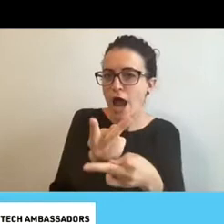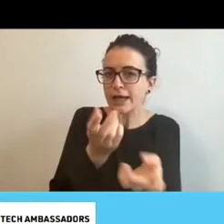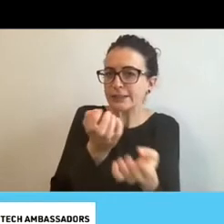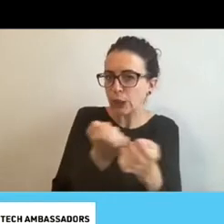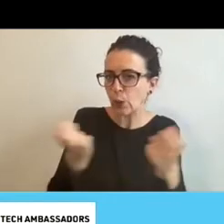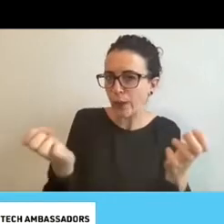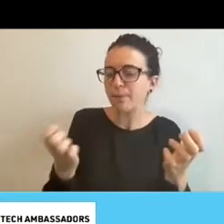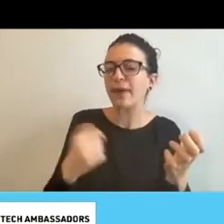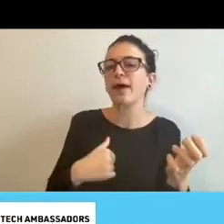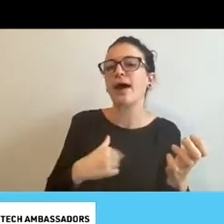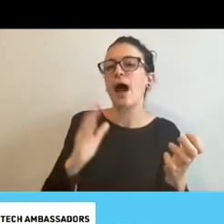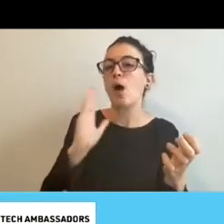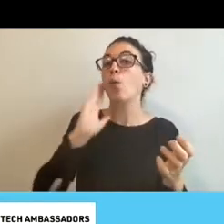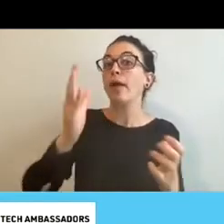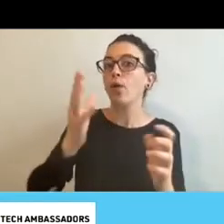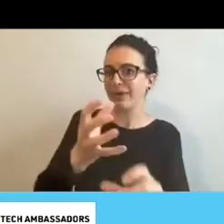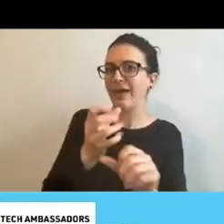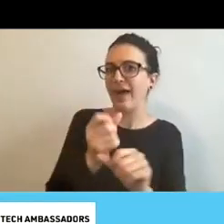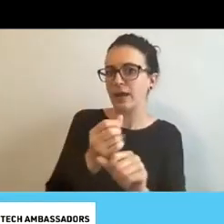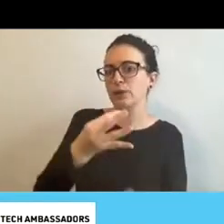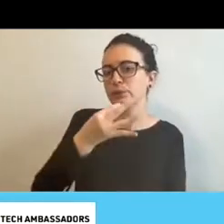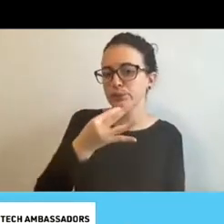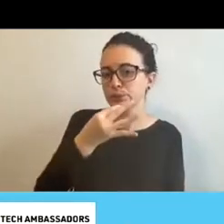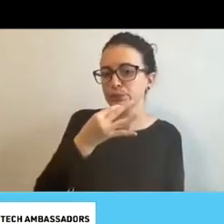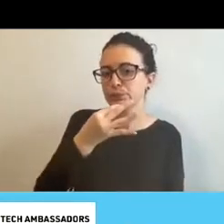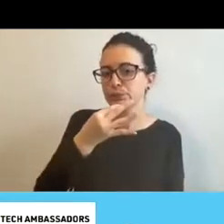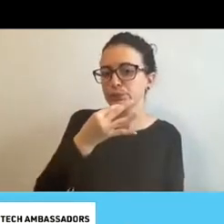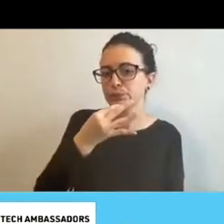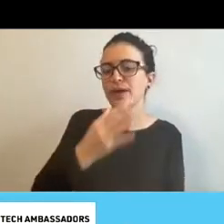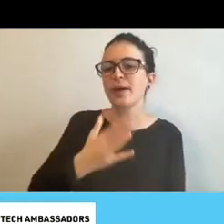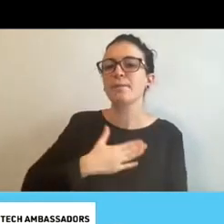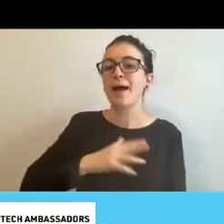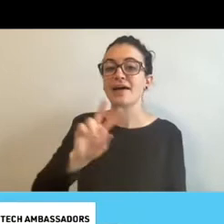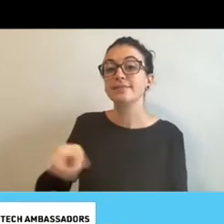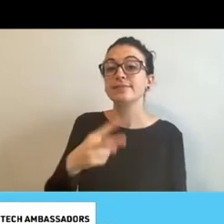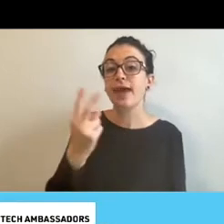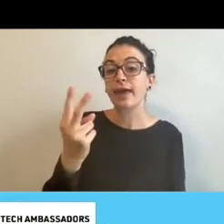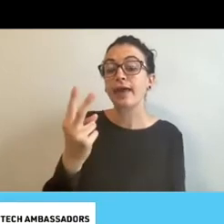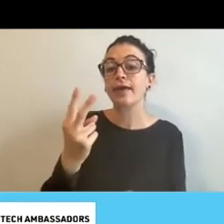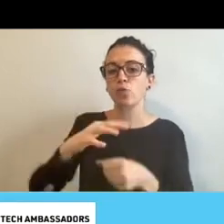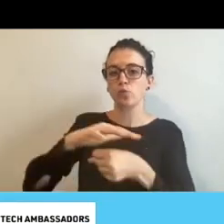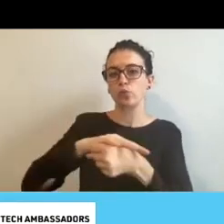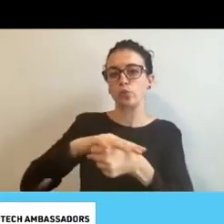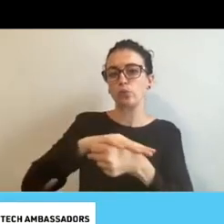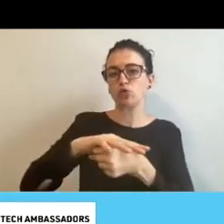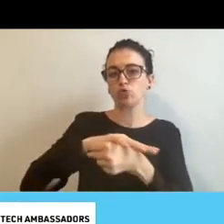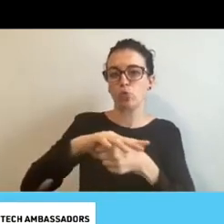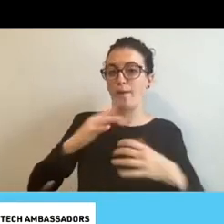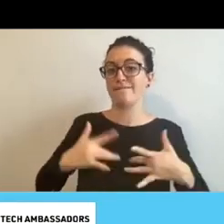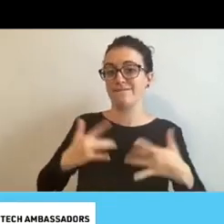process of getting in my second regional event that I am